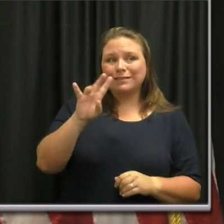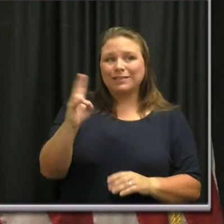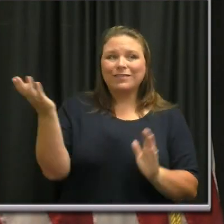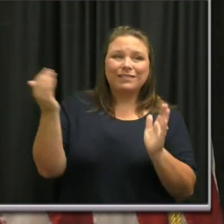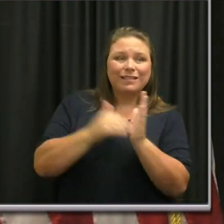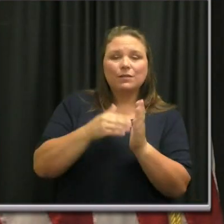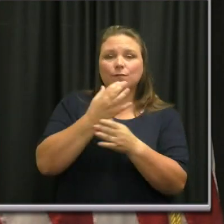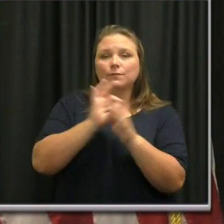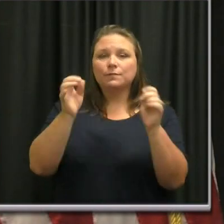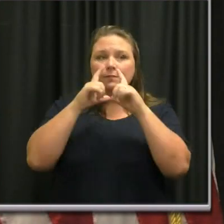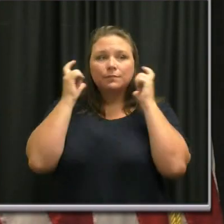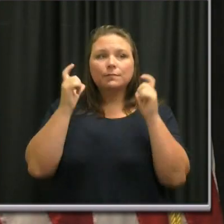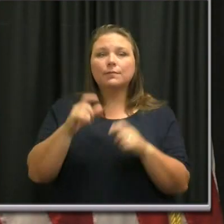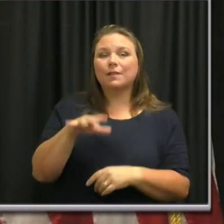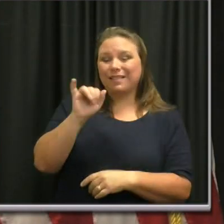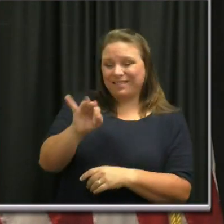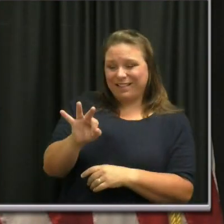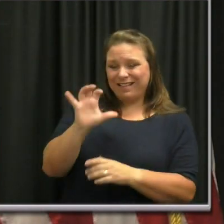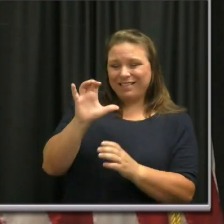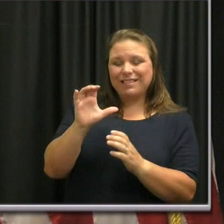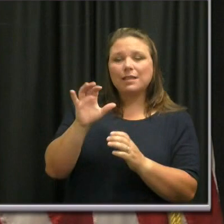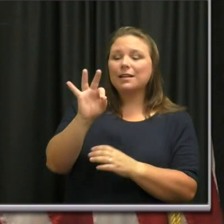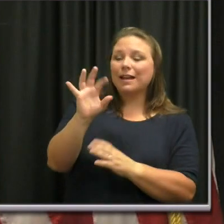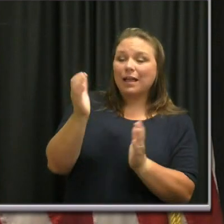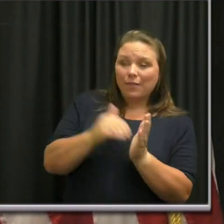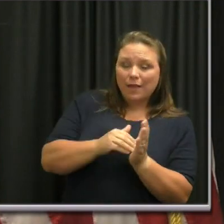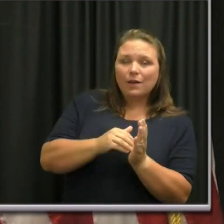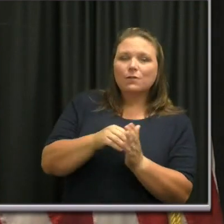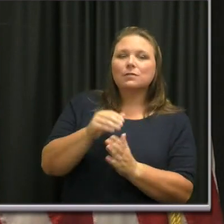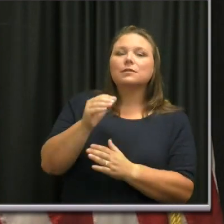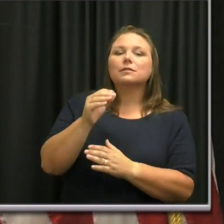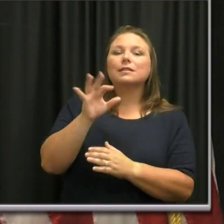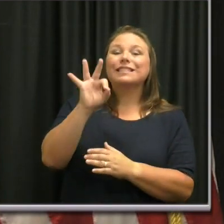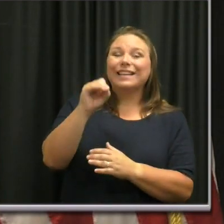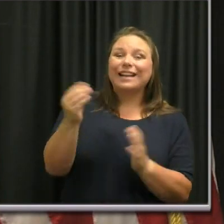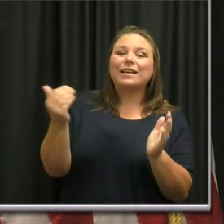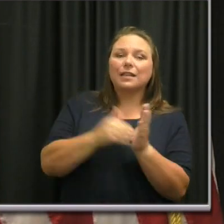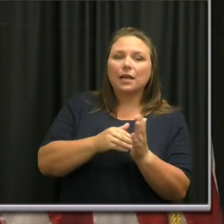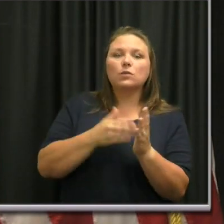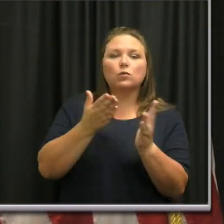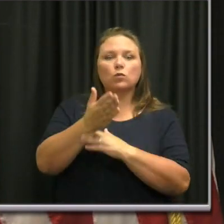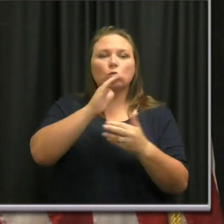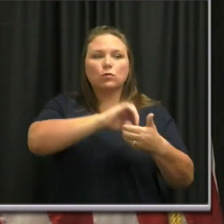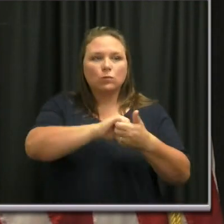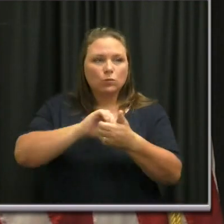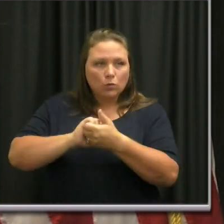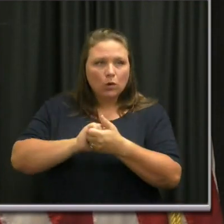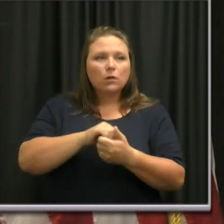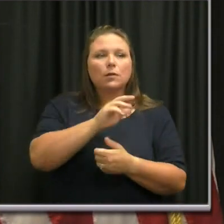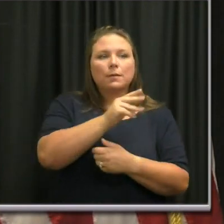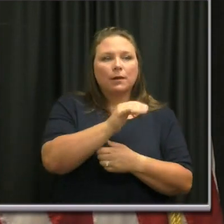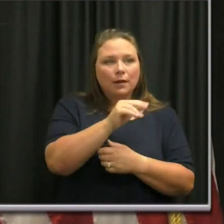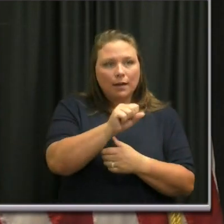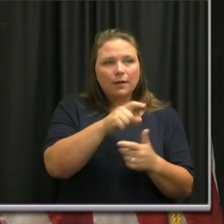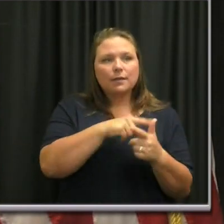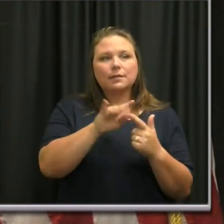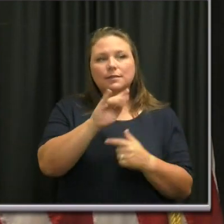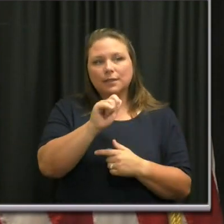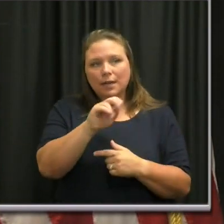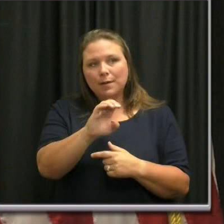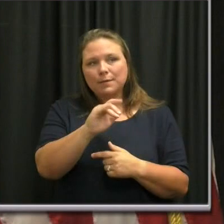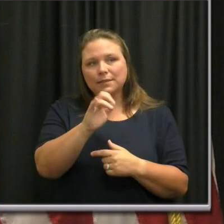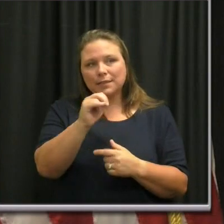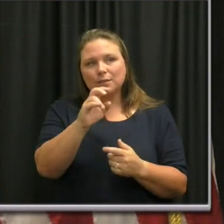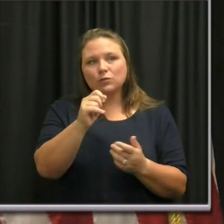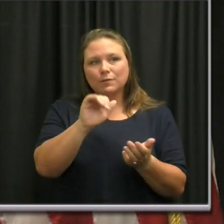90,000 of which are distributed to our community partners, including Connexion Amerikas, the Islamic Center of Tennessee, and the